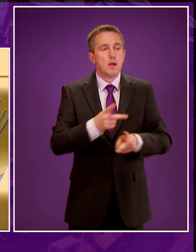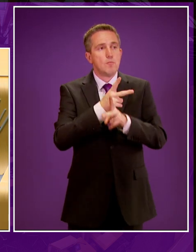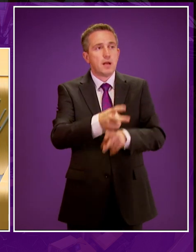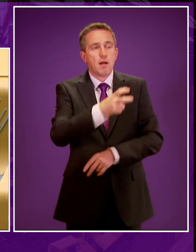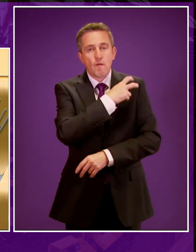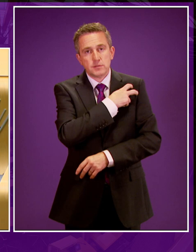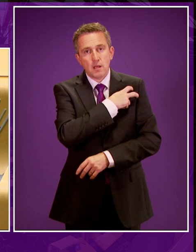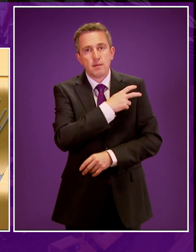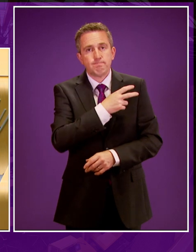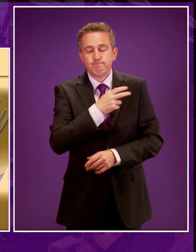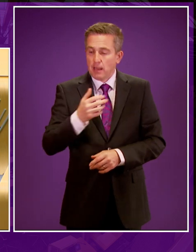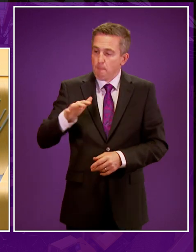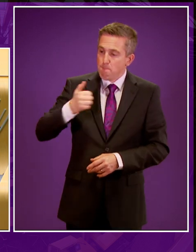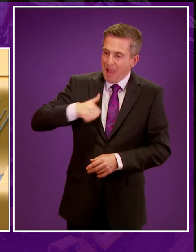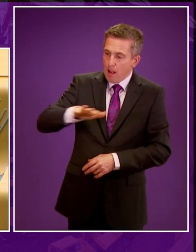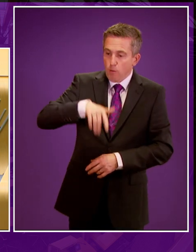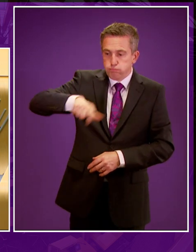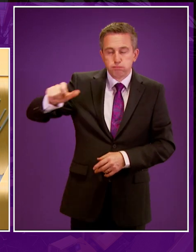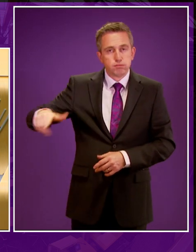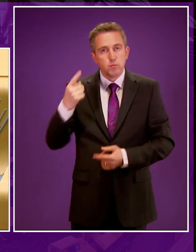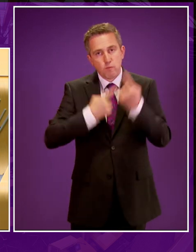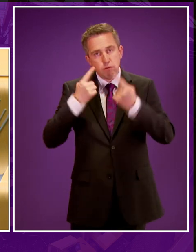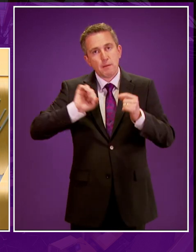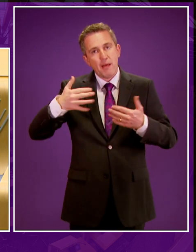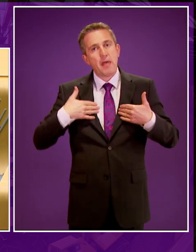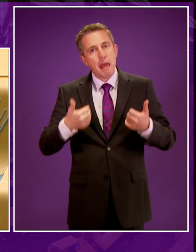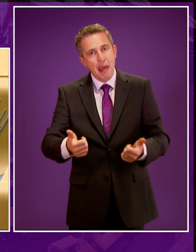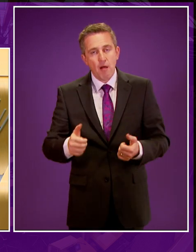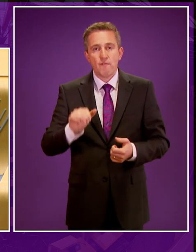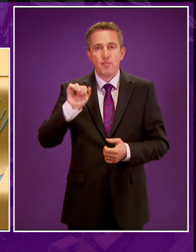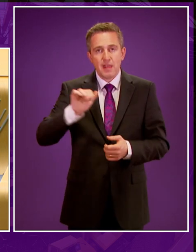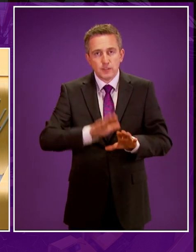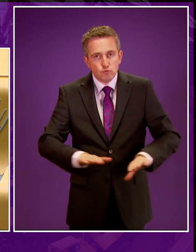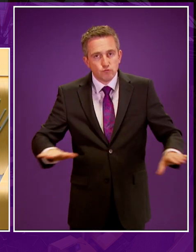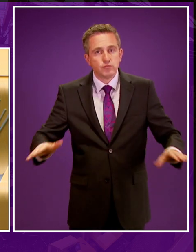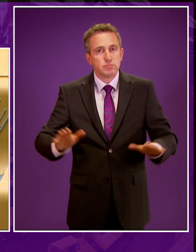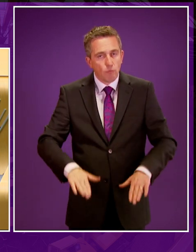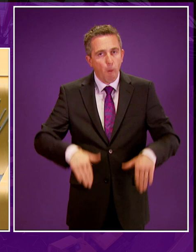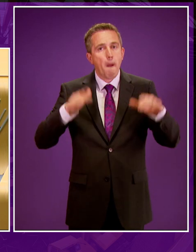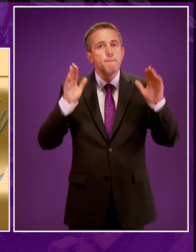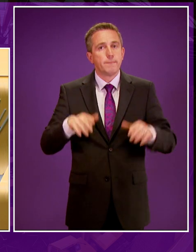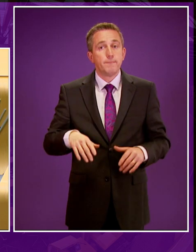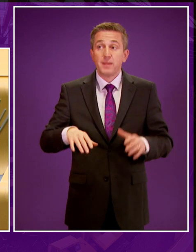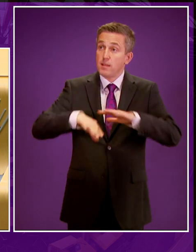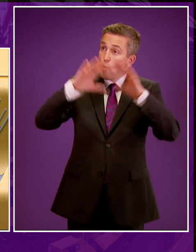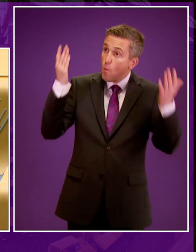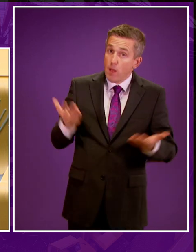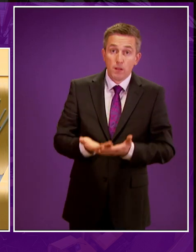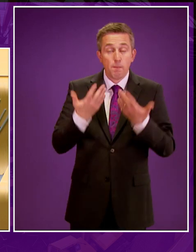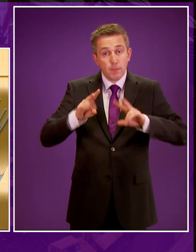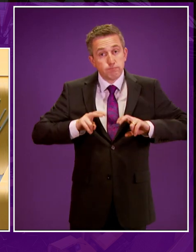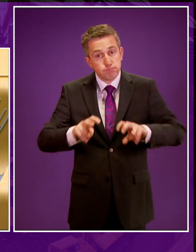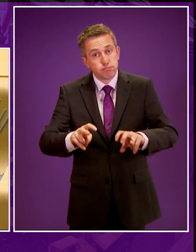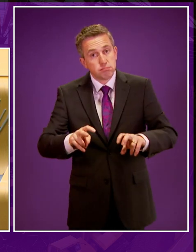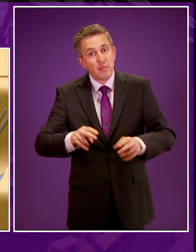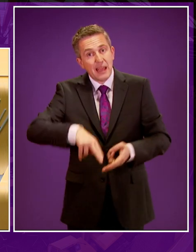officer, the biggest concern for my constituents was to their health, especially the health of the children who are developing. Global reports identify evidence of